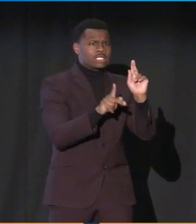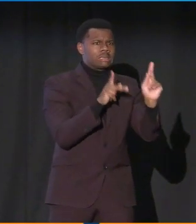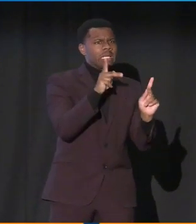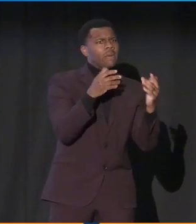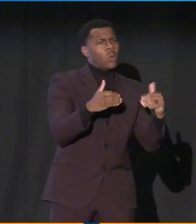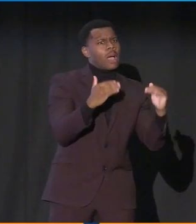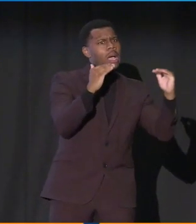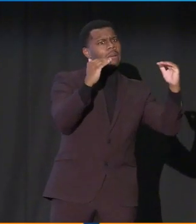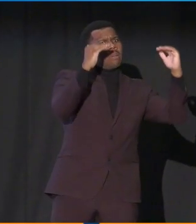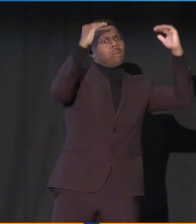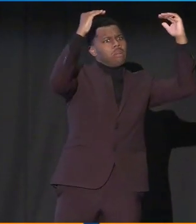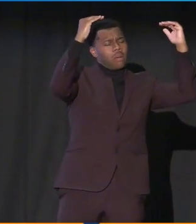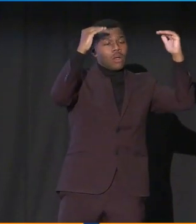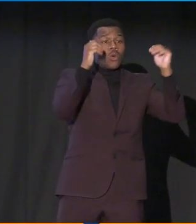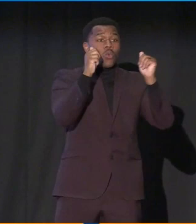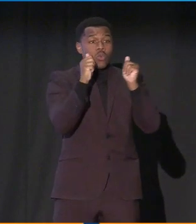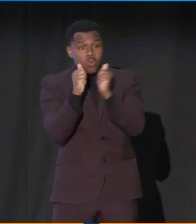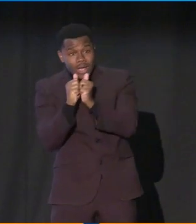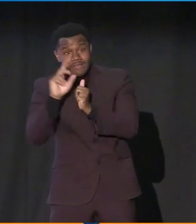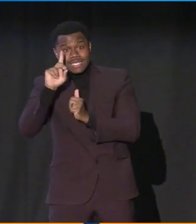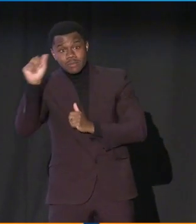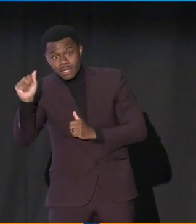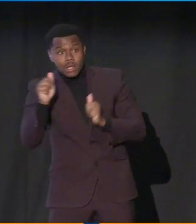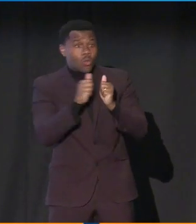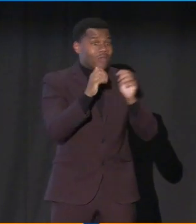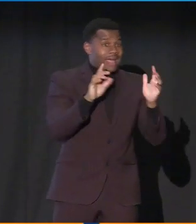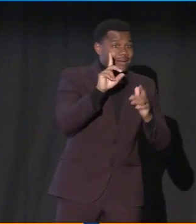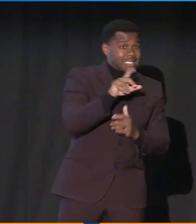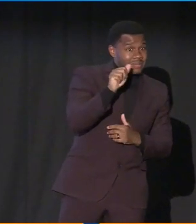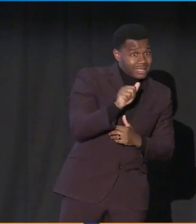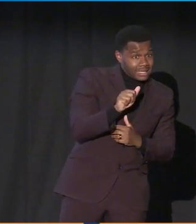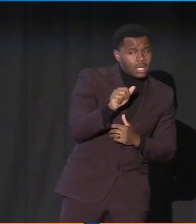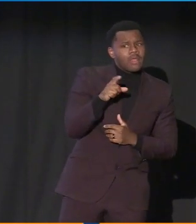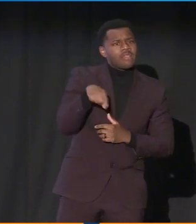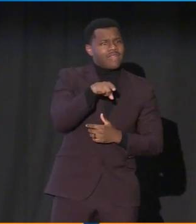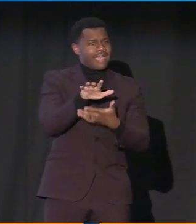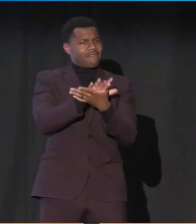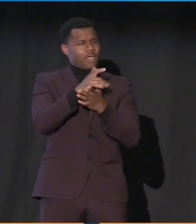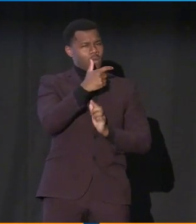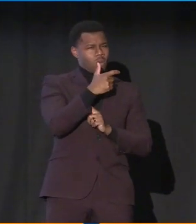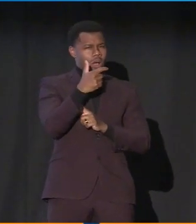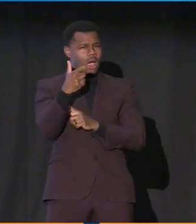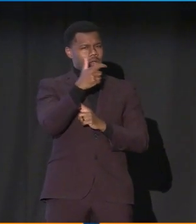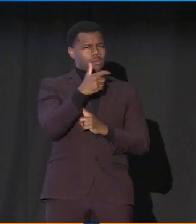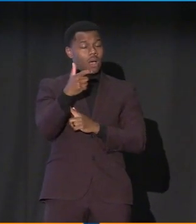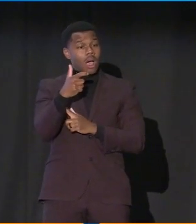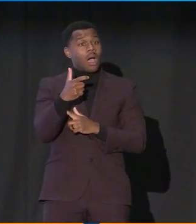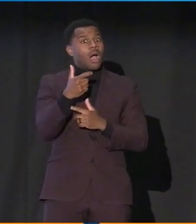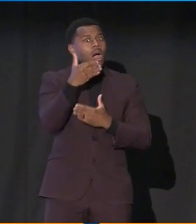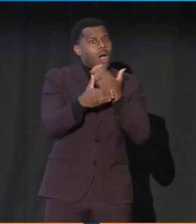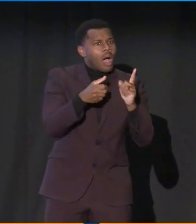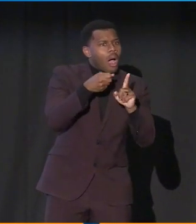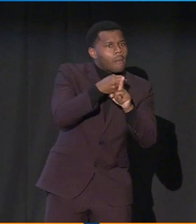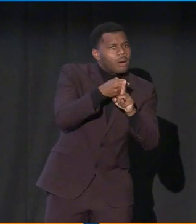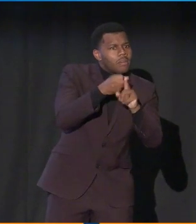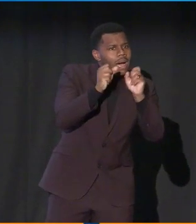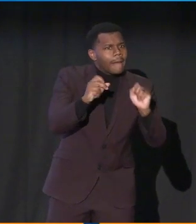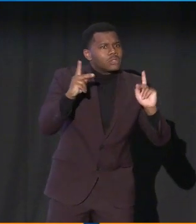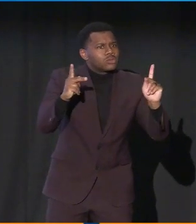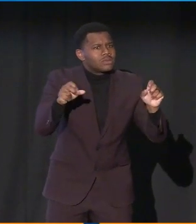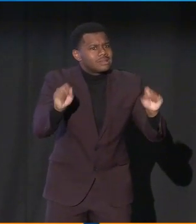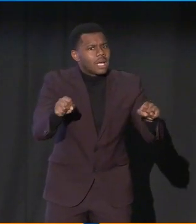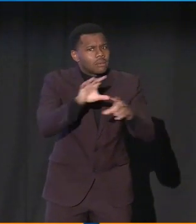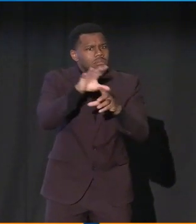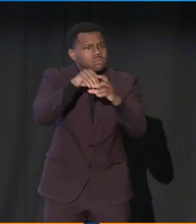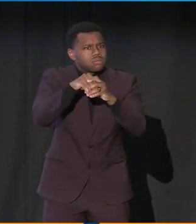industry, both with and without disabilities, that watch all these films. And it leads to opportunities. But I must say